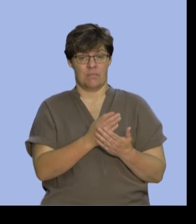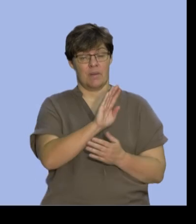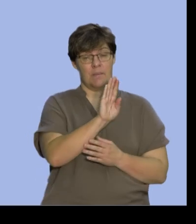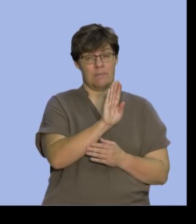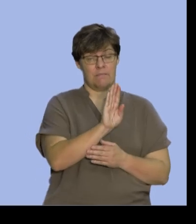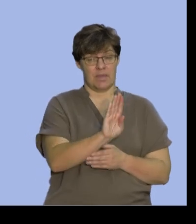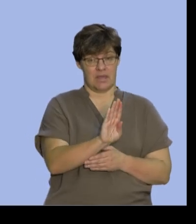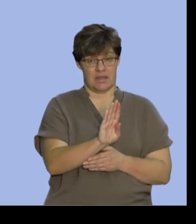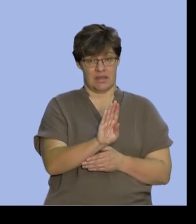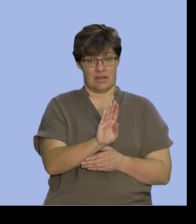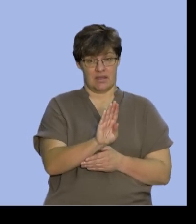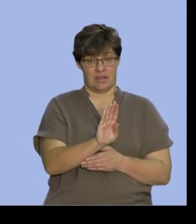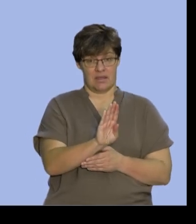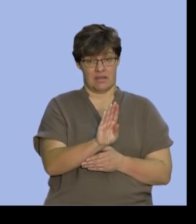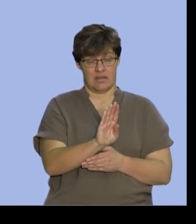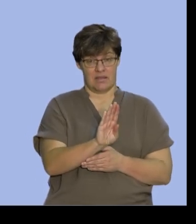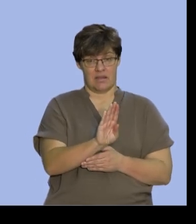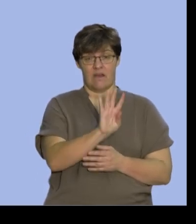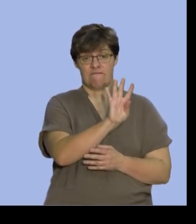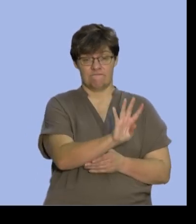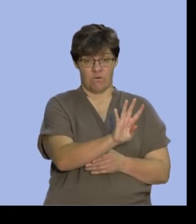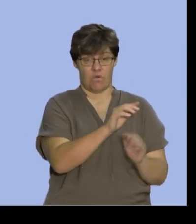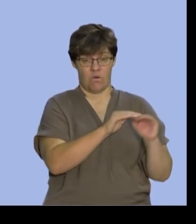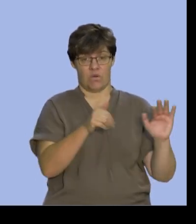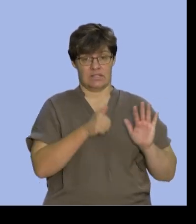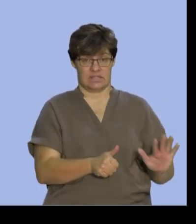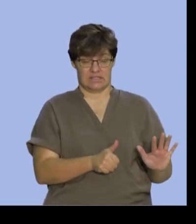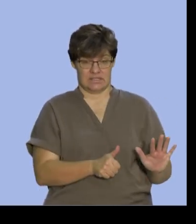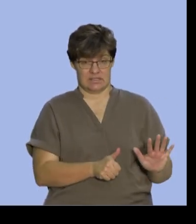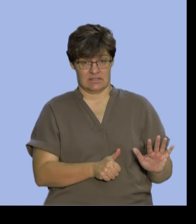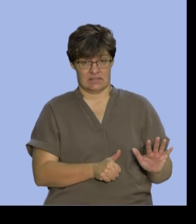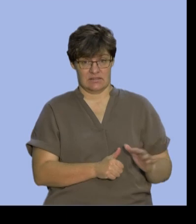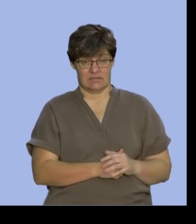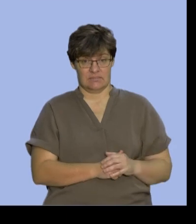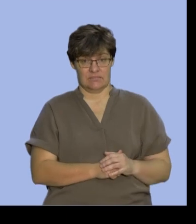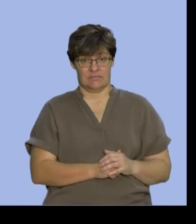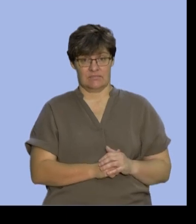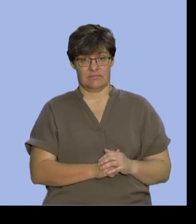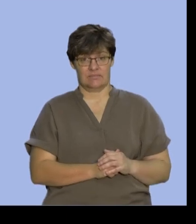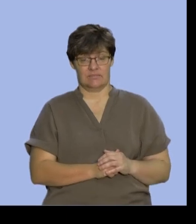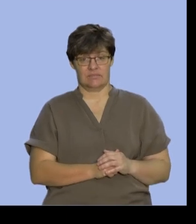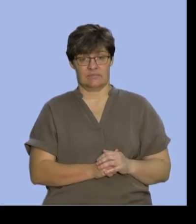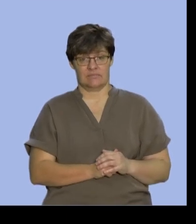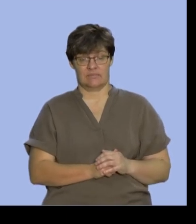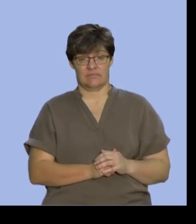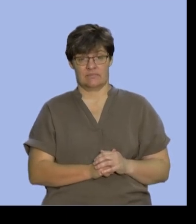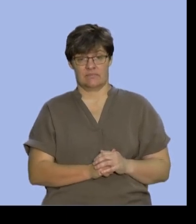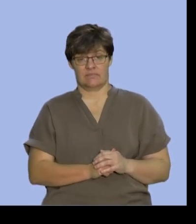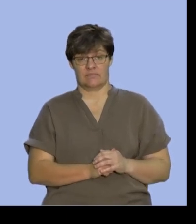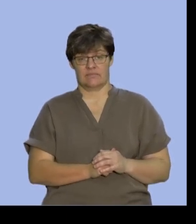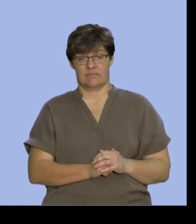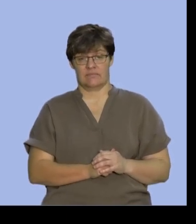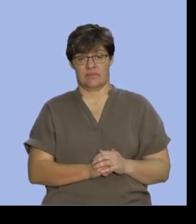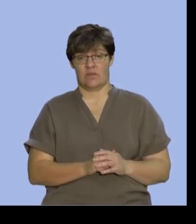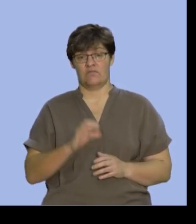is going to be there are four out of six so this is four out of six and the probability of